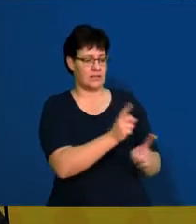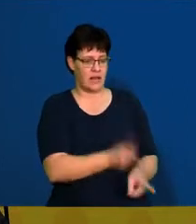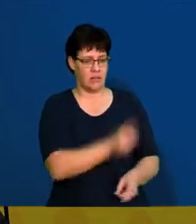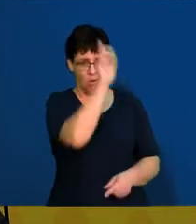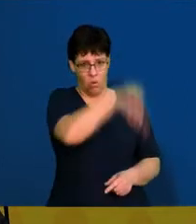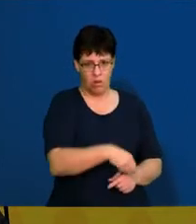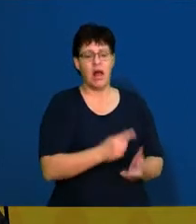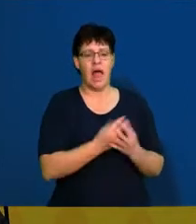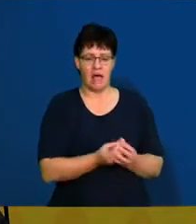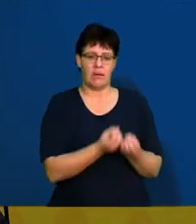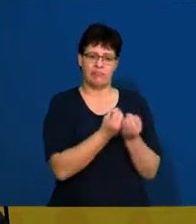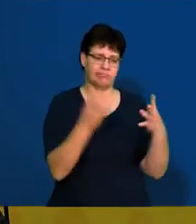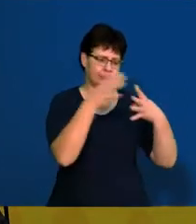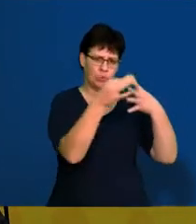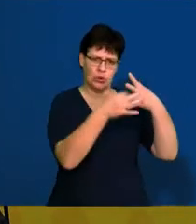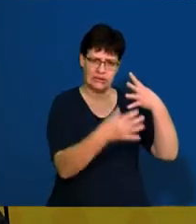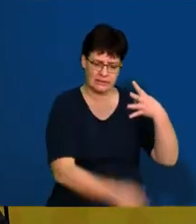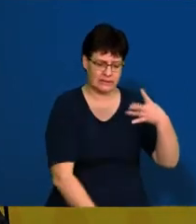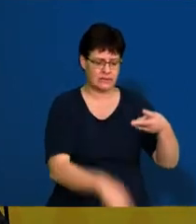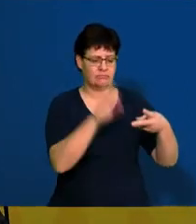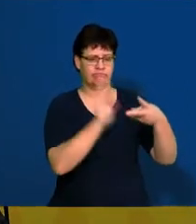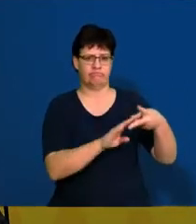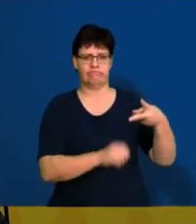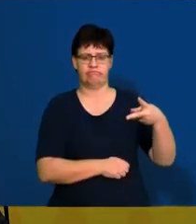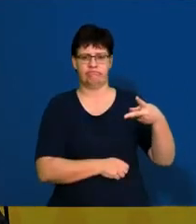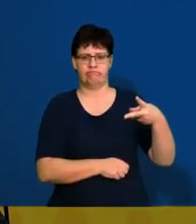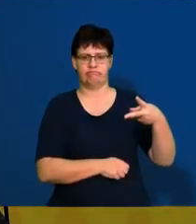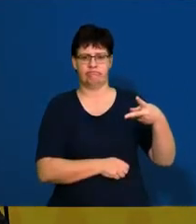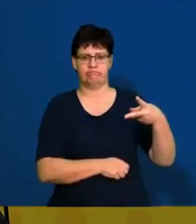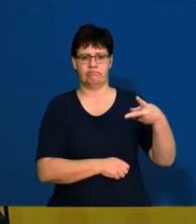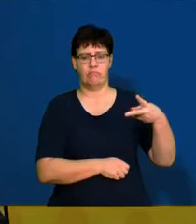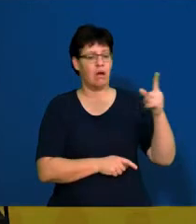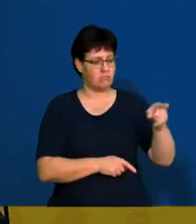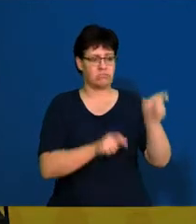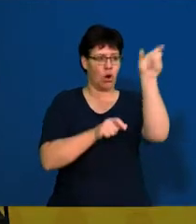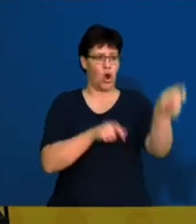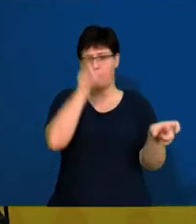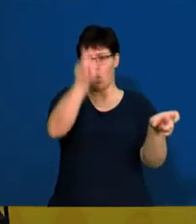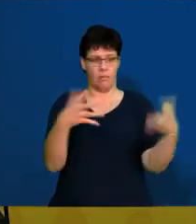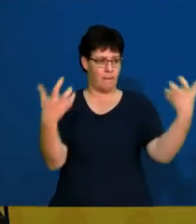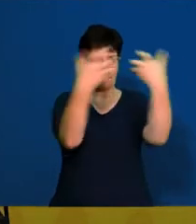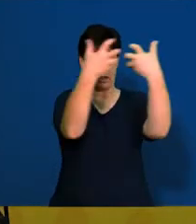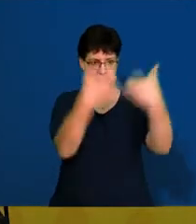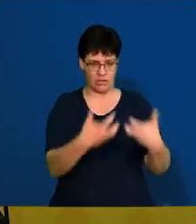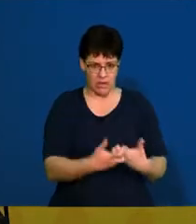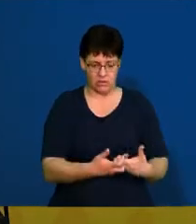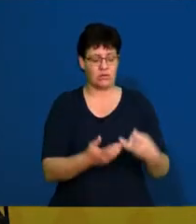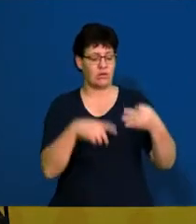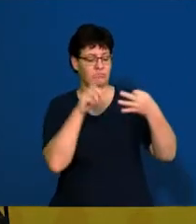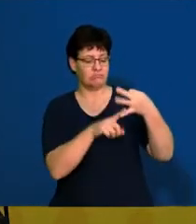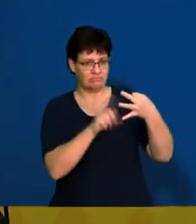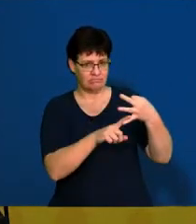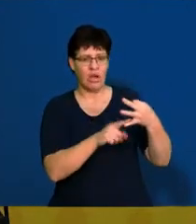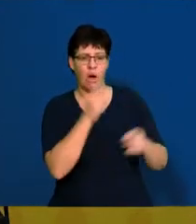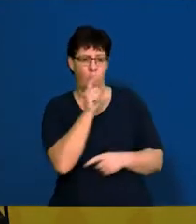multiple choice, you'll have your match or columns, and you'll also have to pick out the